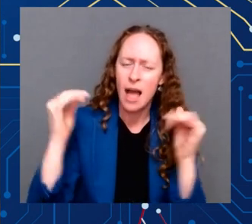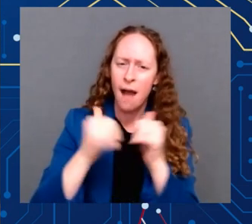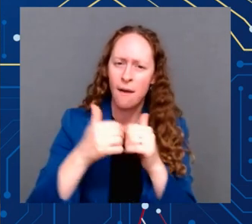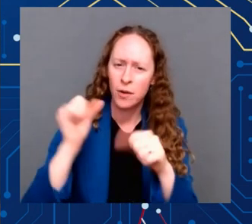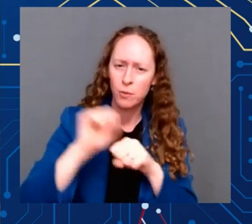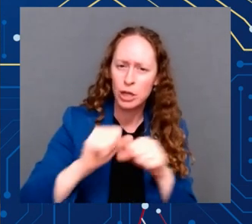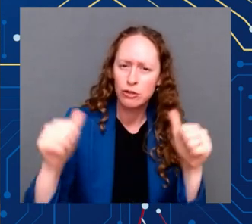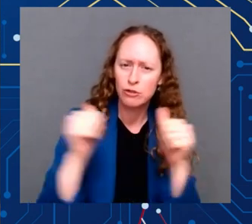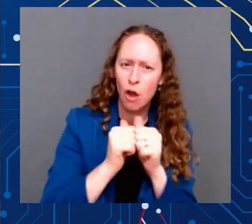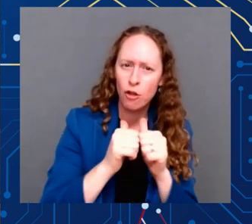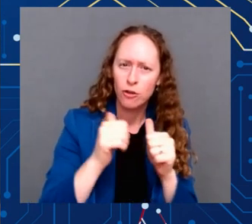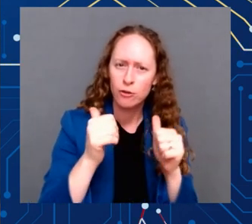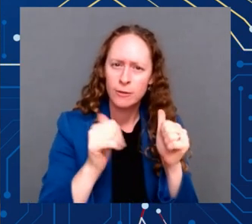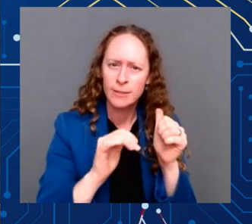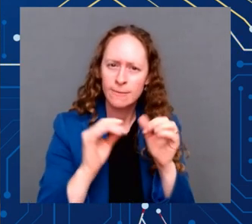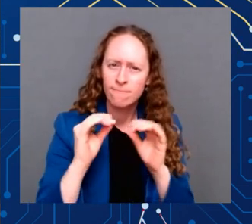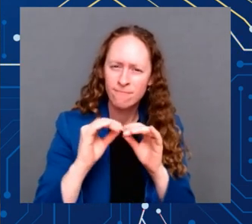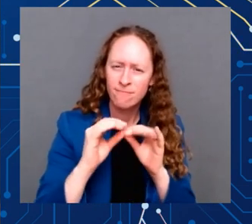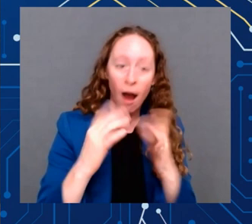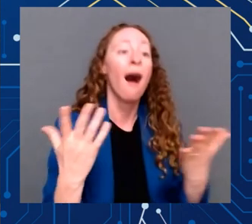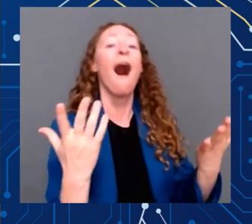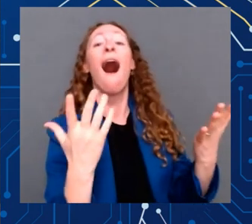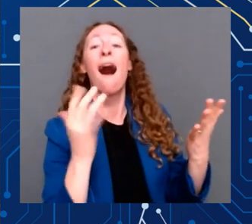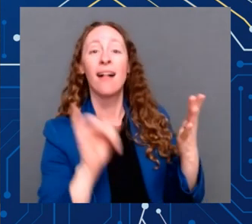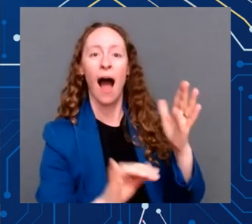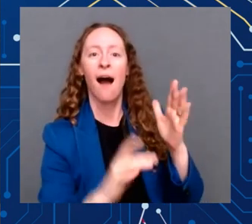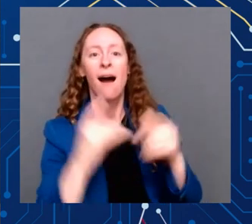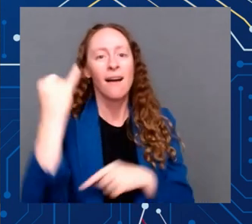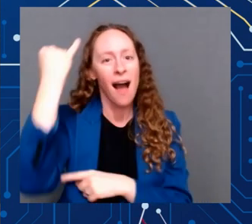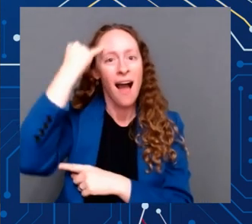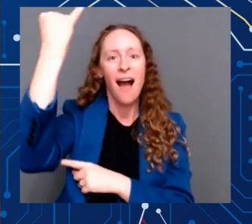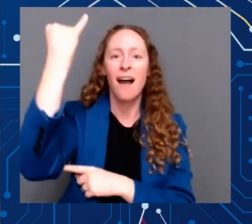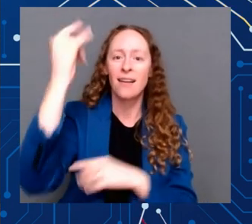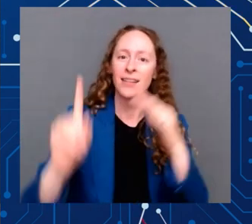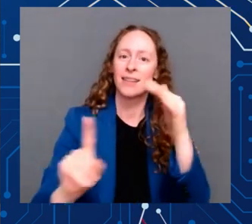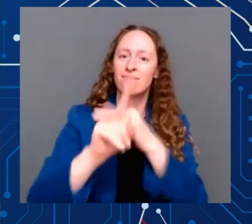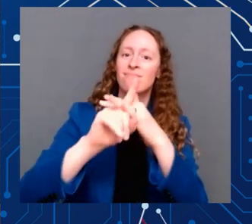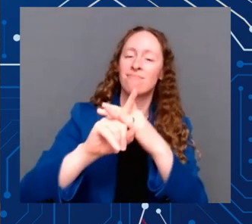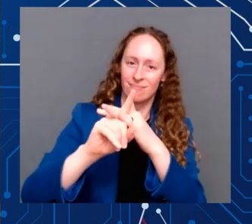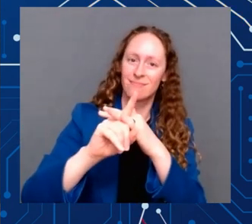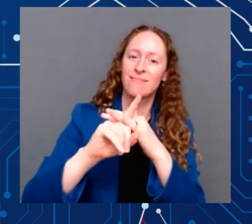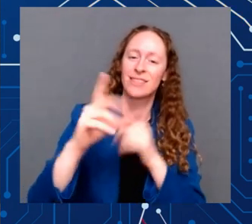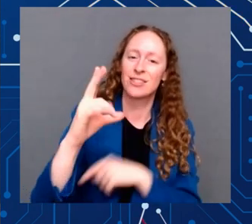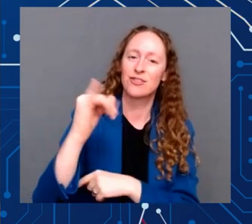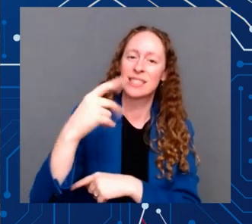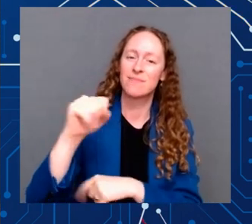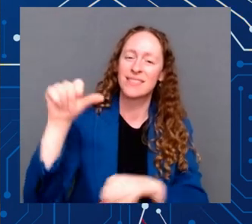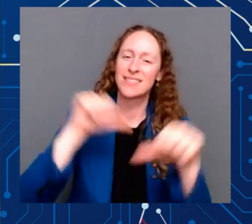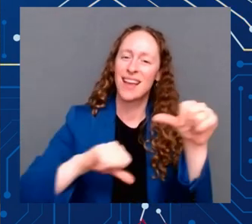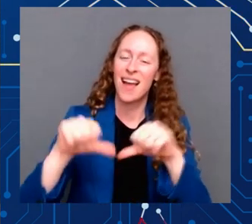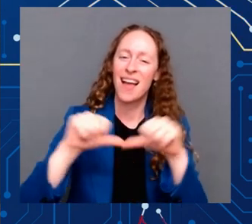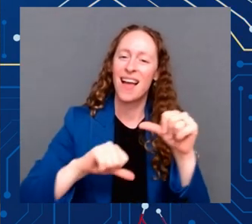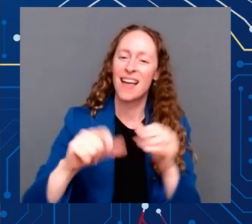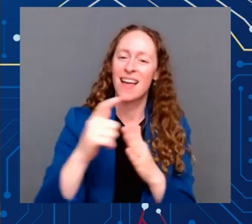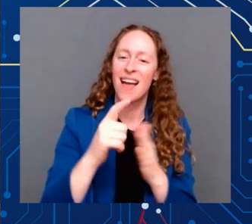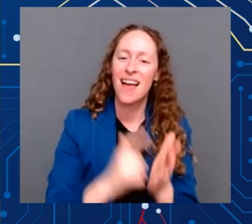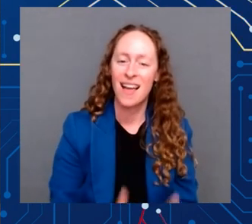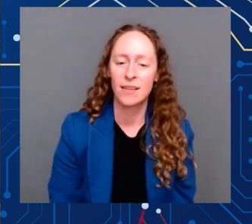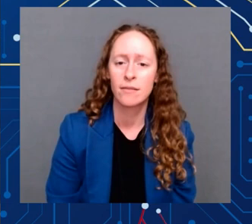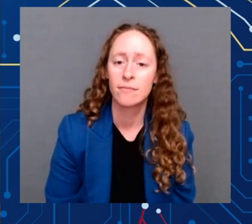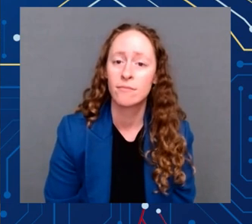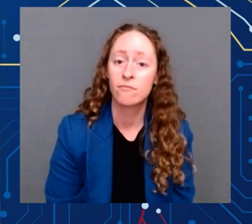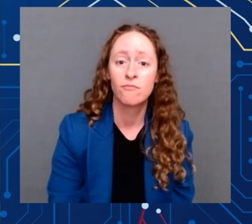said that Democrats would be ready to work with Republicans when possible. And at today's signing, we